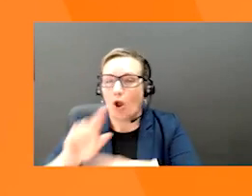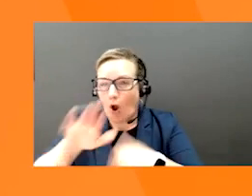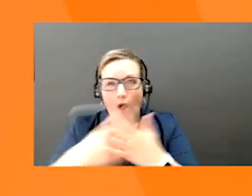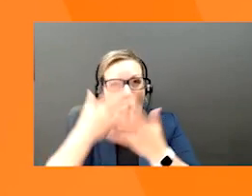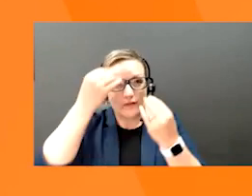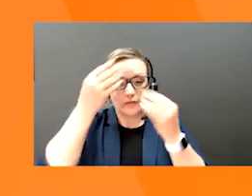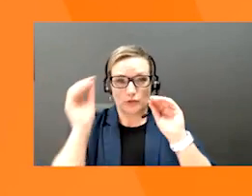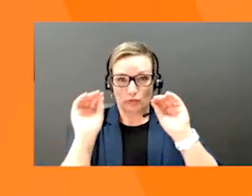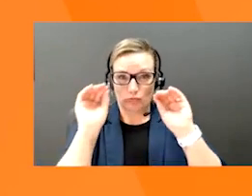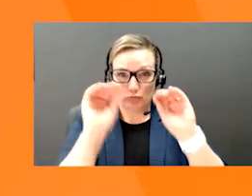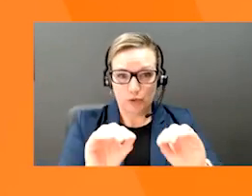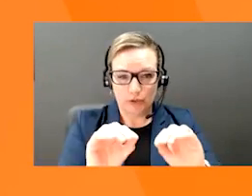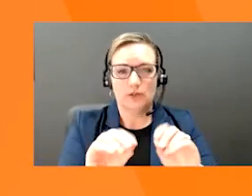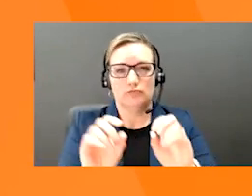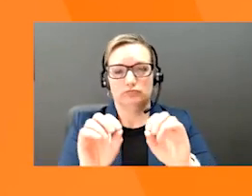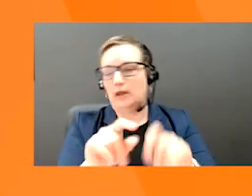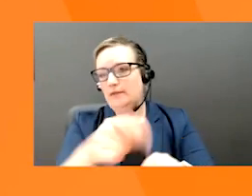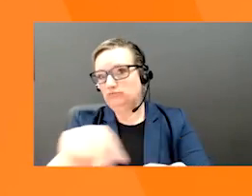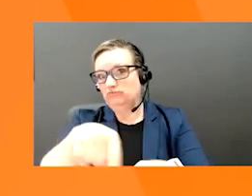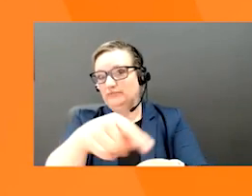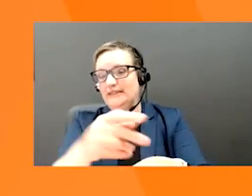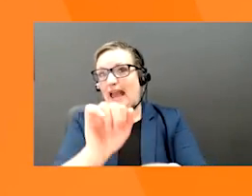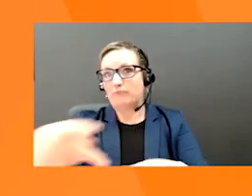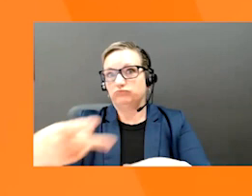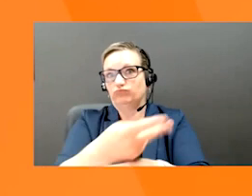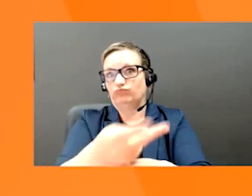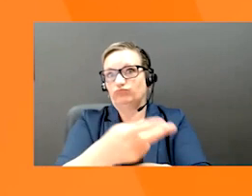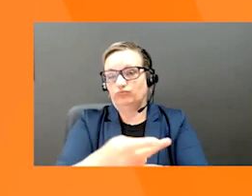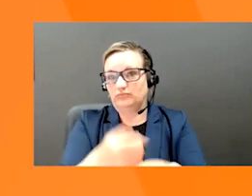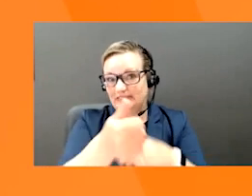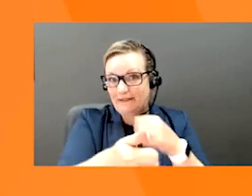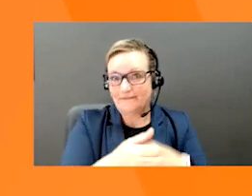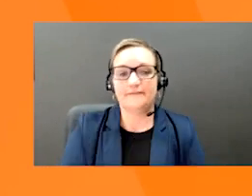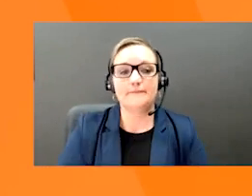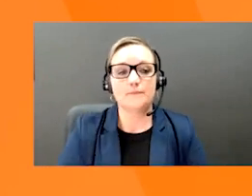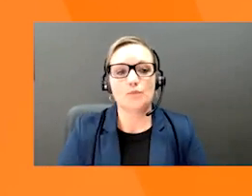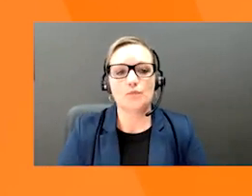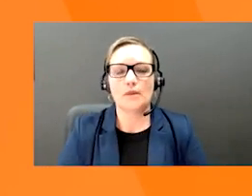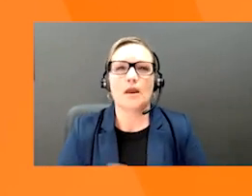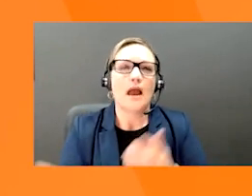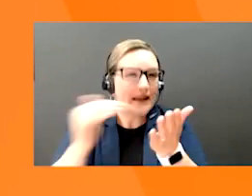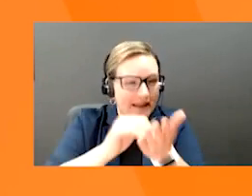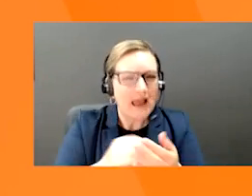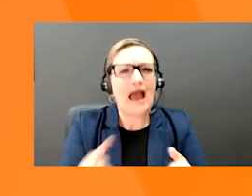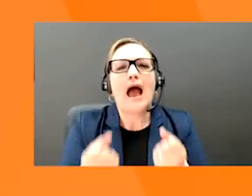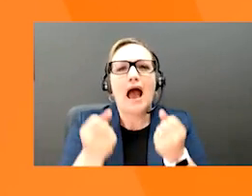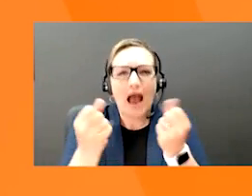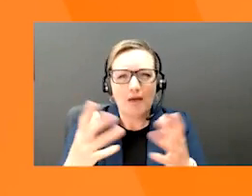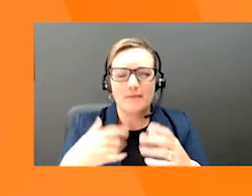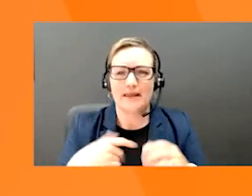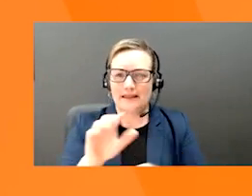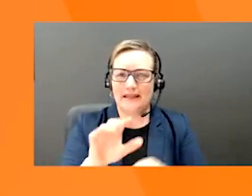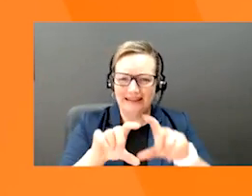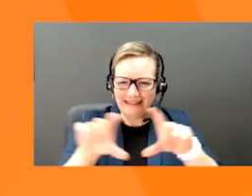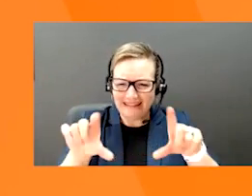tell you what you need. Another thing to keep in mind when you're thinking about how many barcodes you need is how many